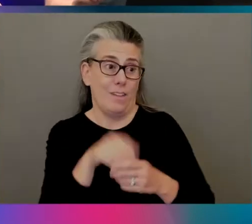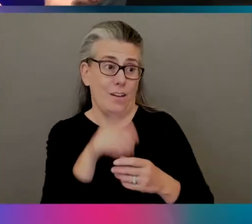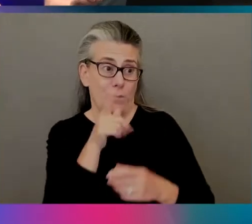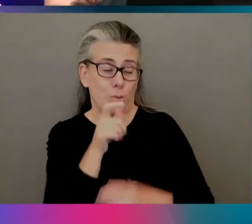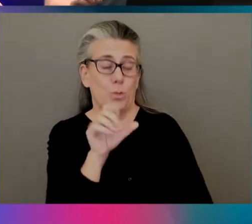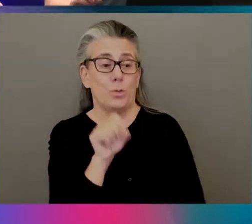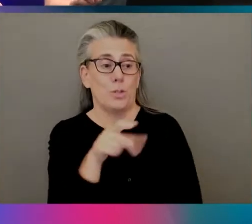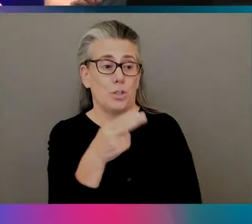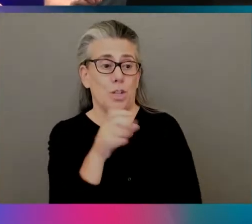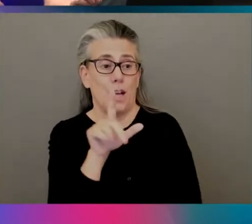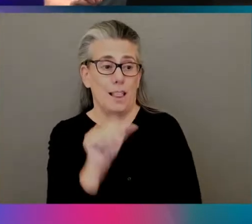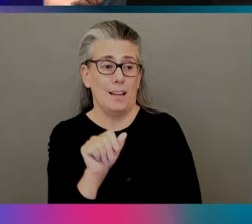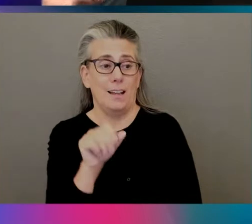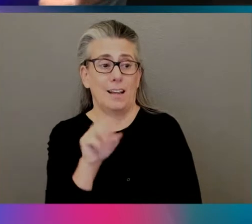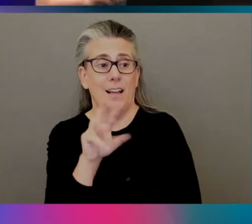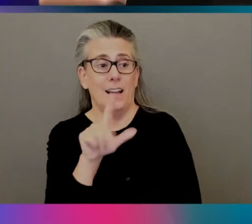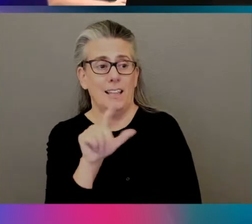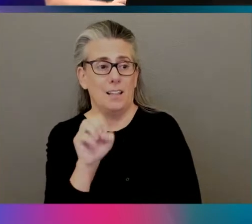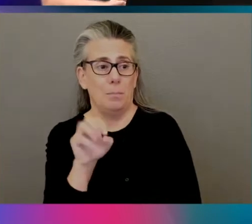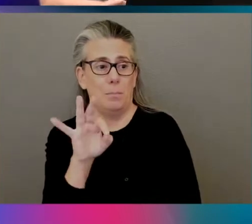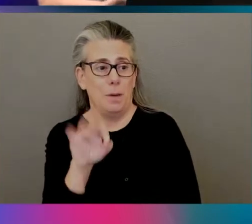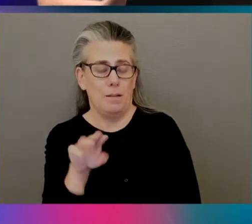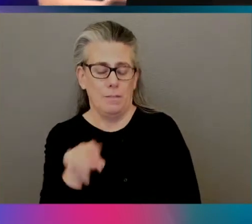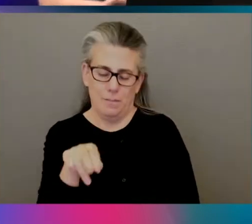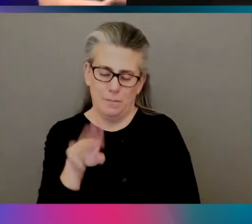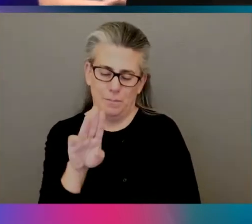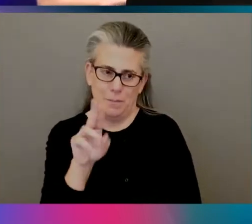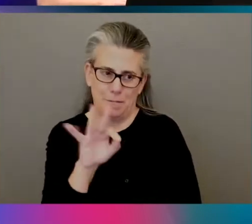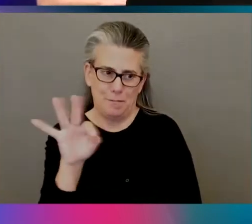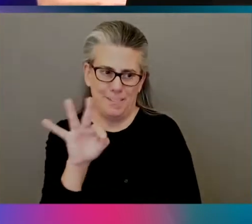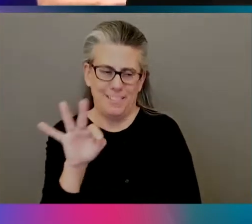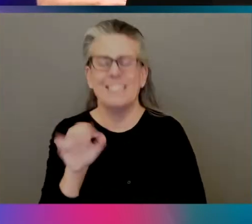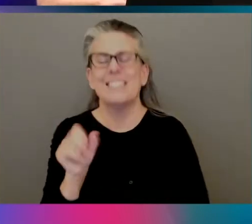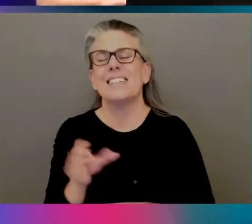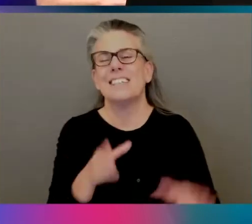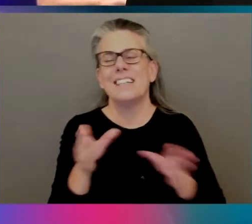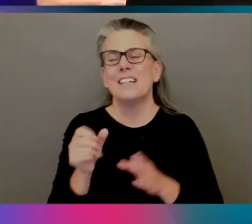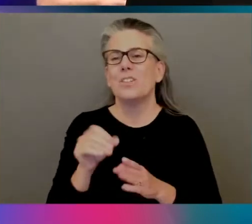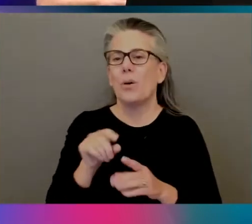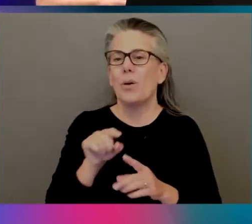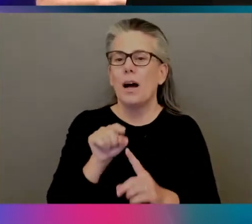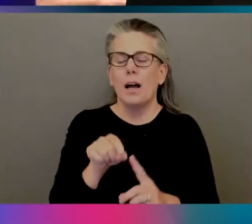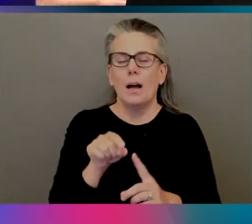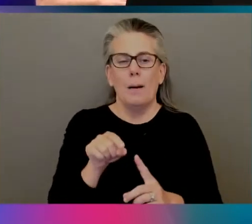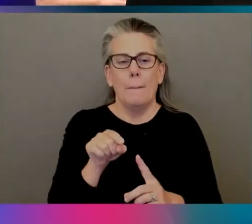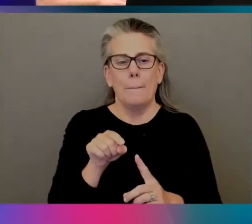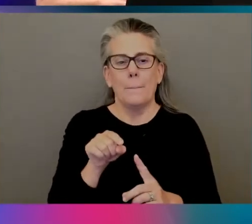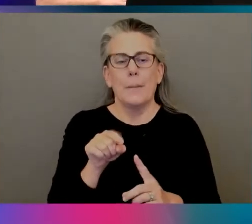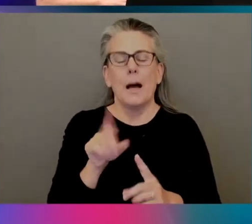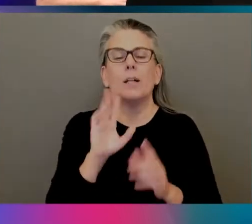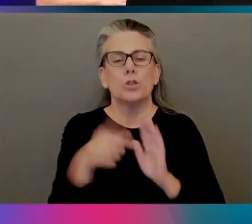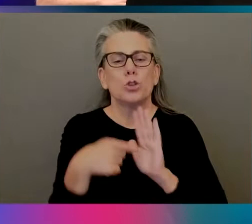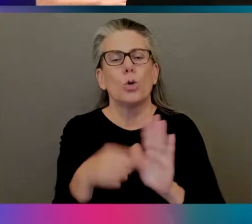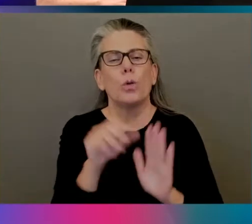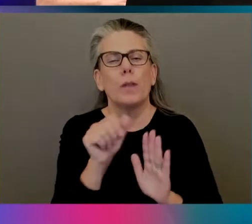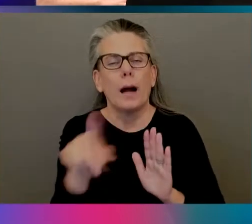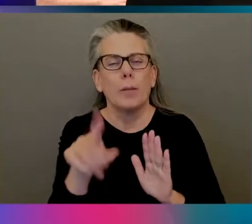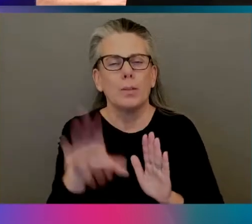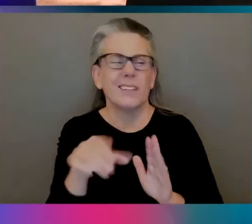back, they were cartoons, right? Like, yeah. True. So, I'll just show the app. That's, like, easy.